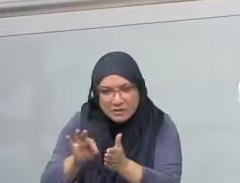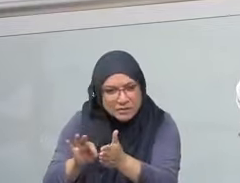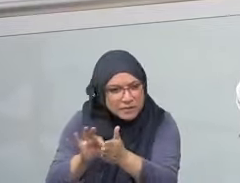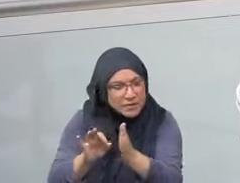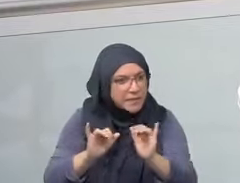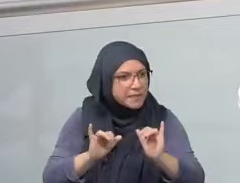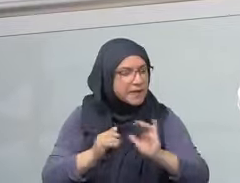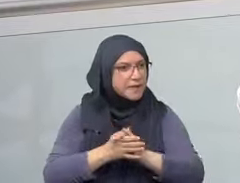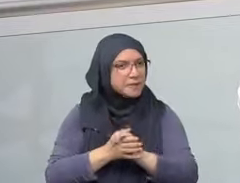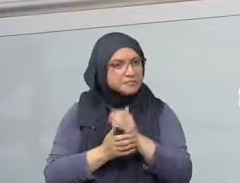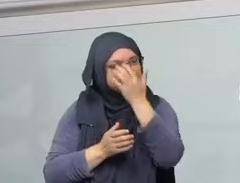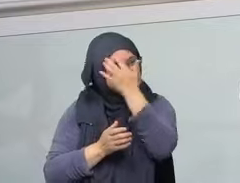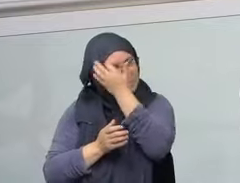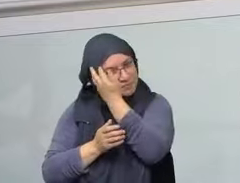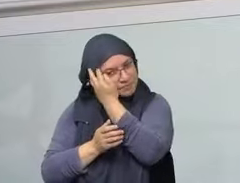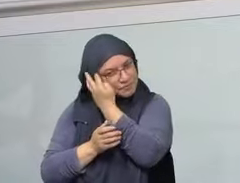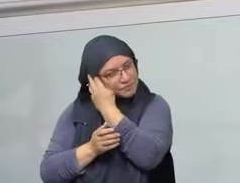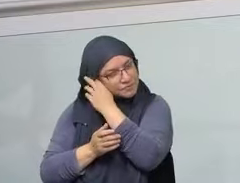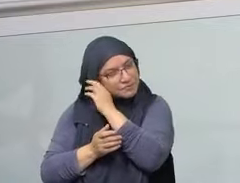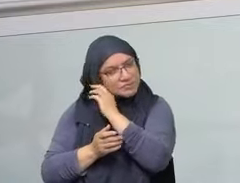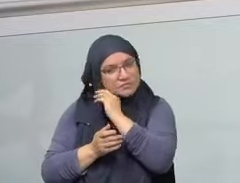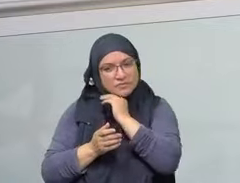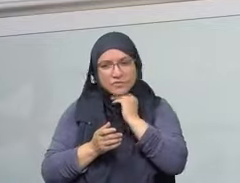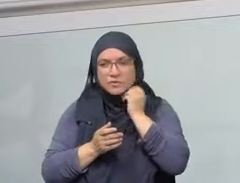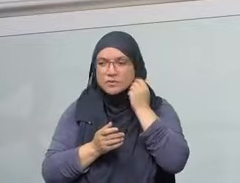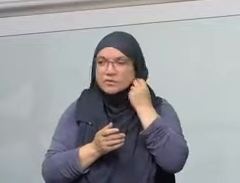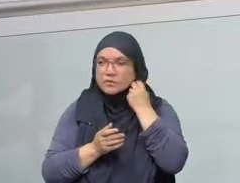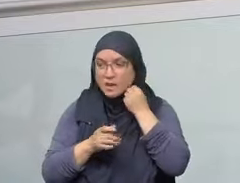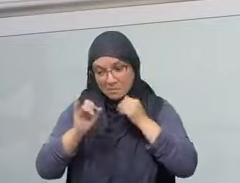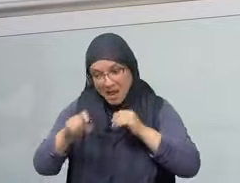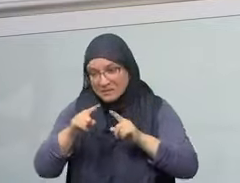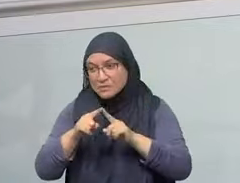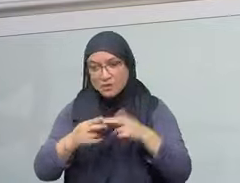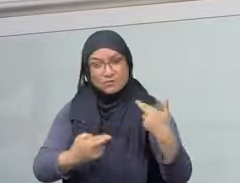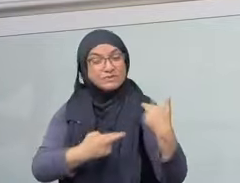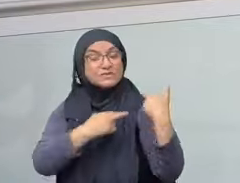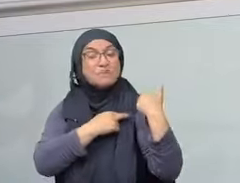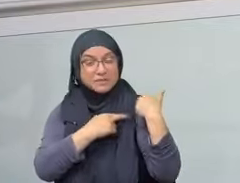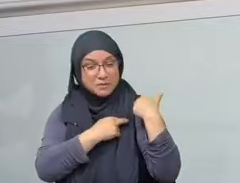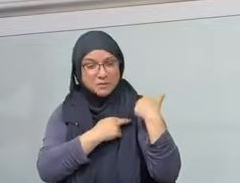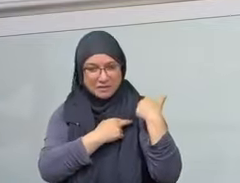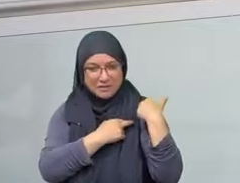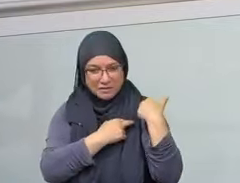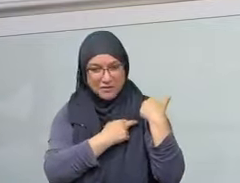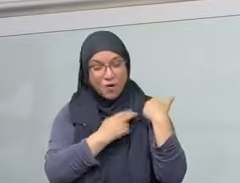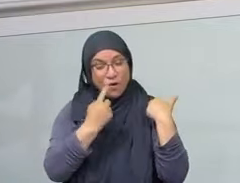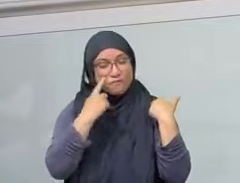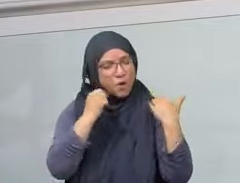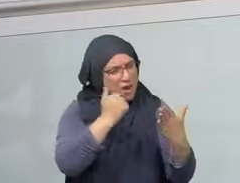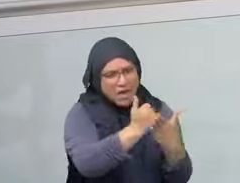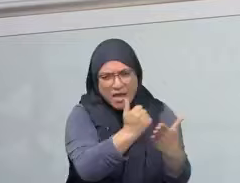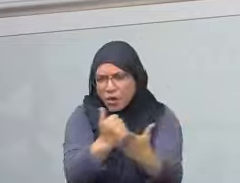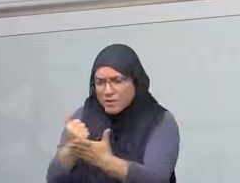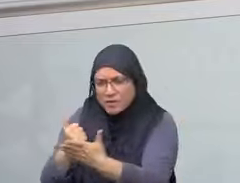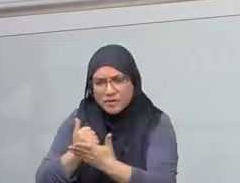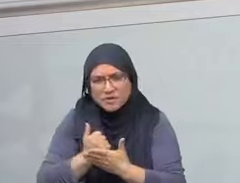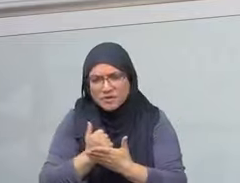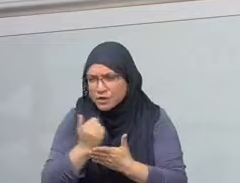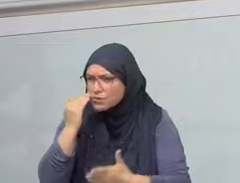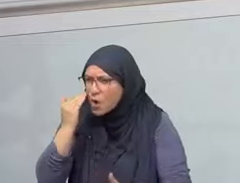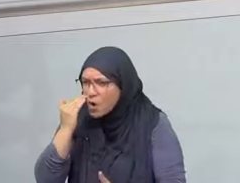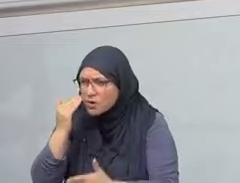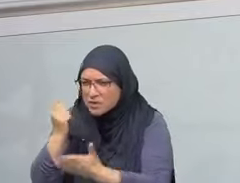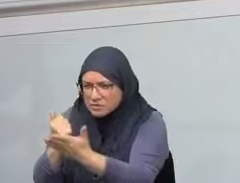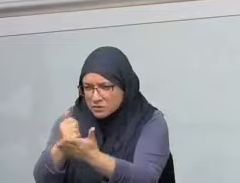ourselves from the Quran. To where these images don't bother us anymore. May Allah make us amongst those that condemn evil and oppression wherever we see it. And may Allah subhanahu wa ta'ala